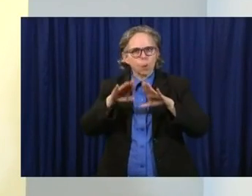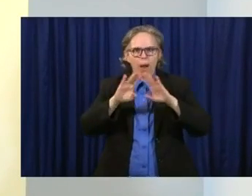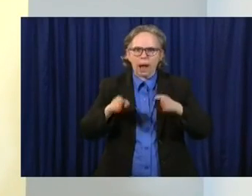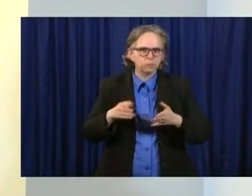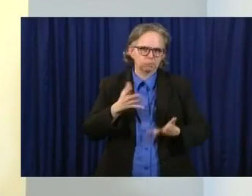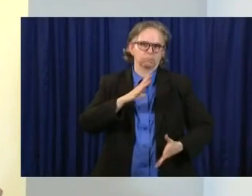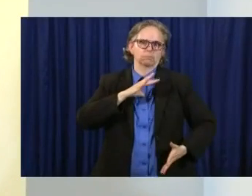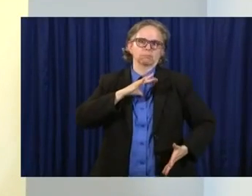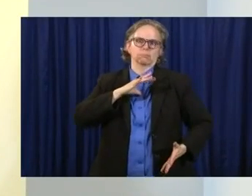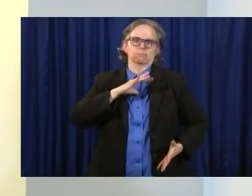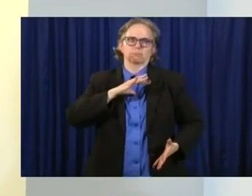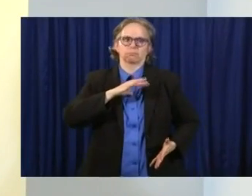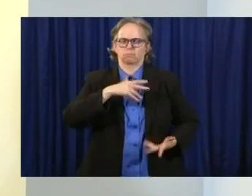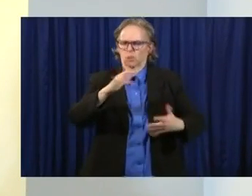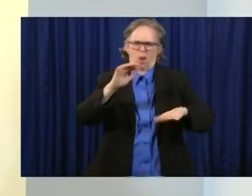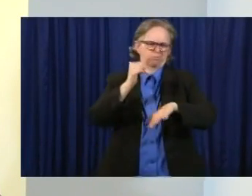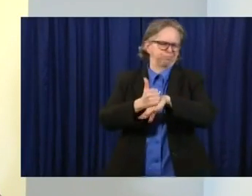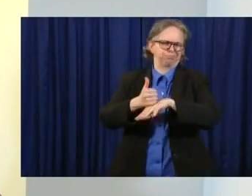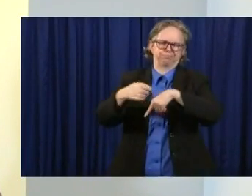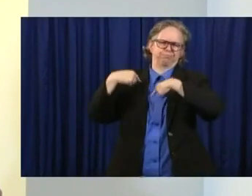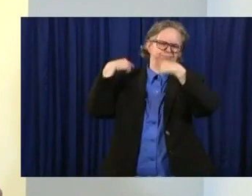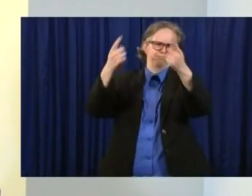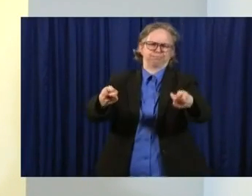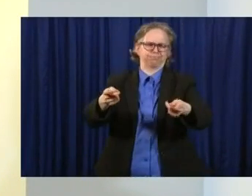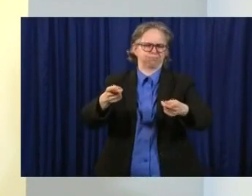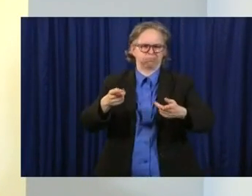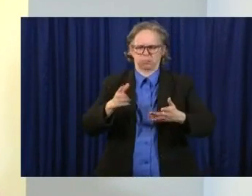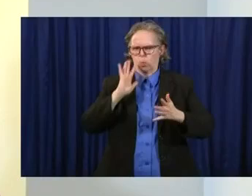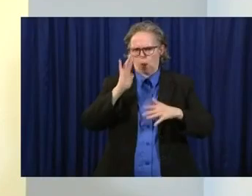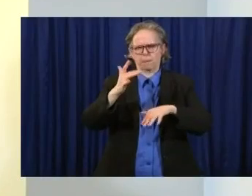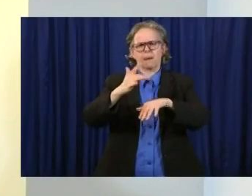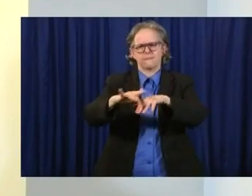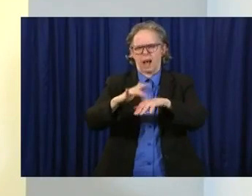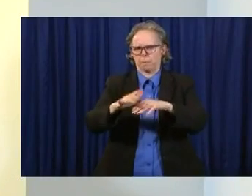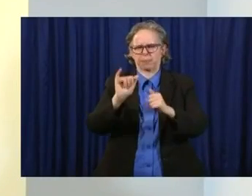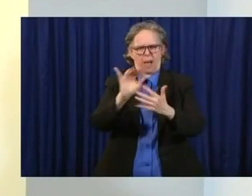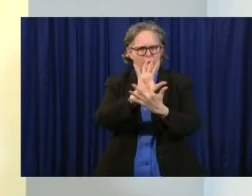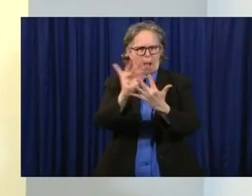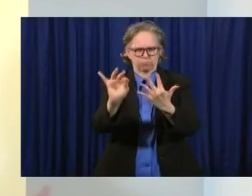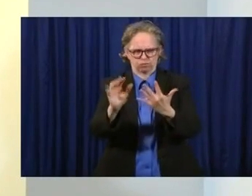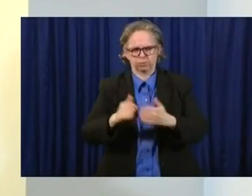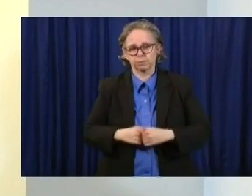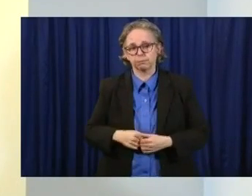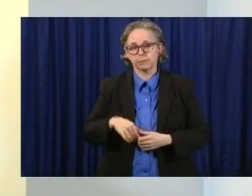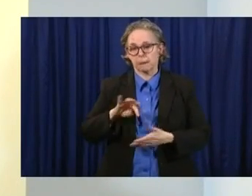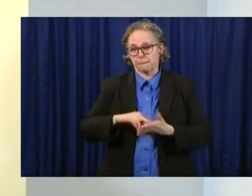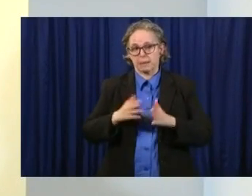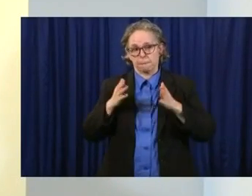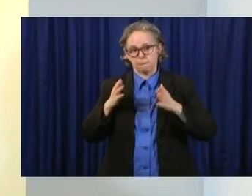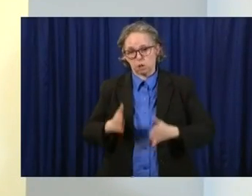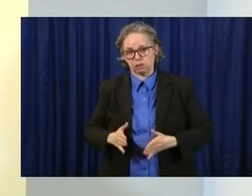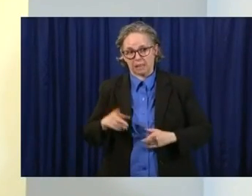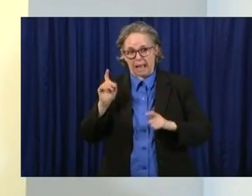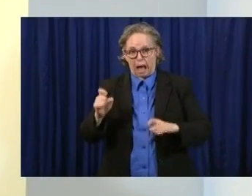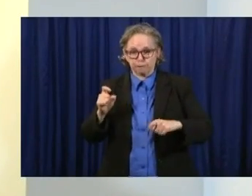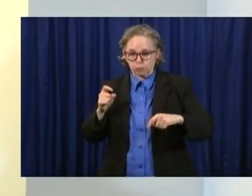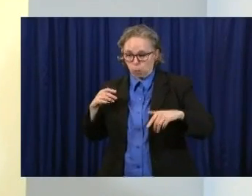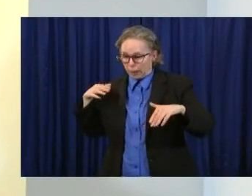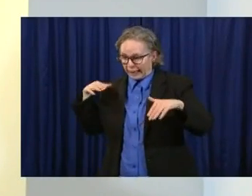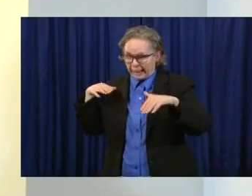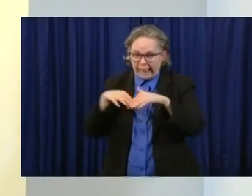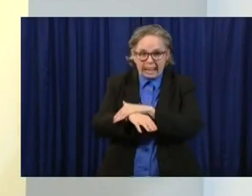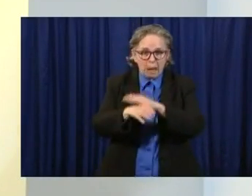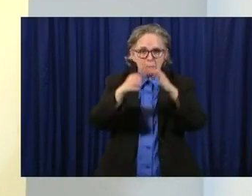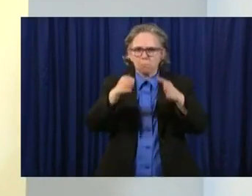will be there, and that works. And so nobody will have to physically go anywhere to vote in Ohio this year.